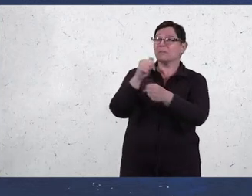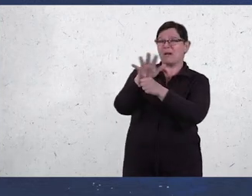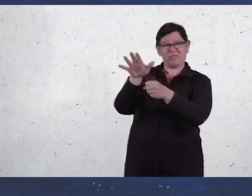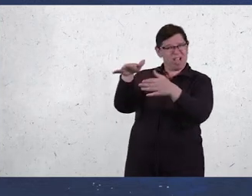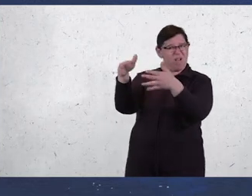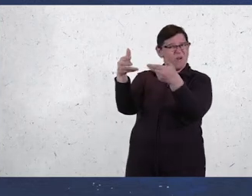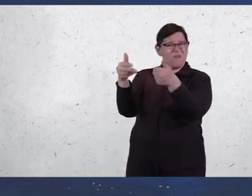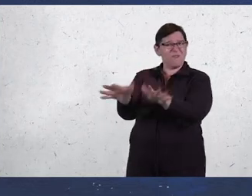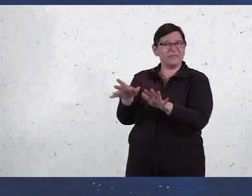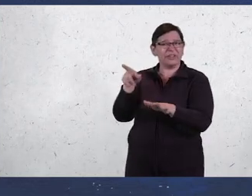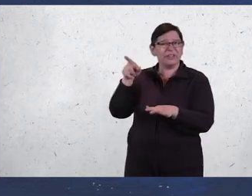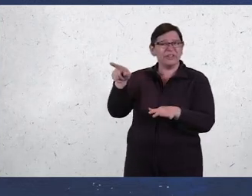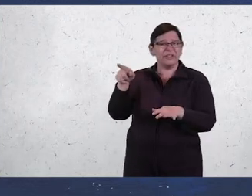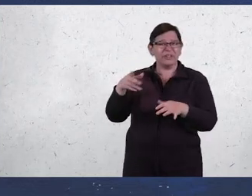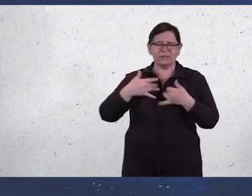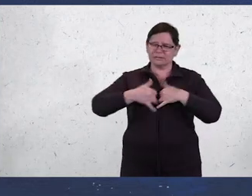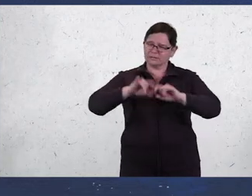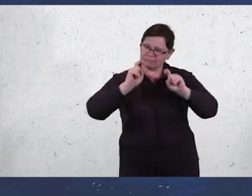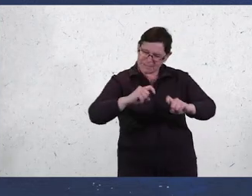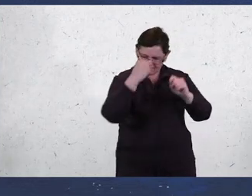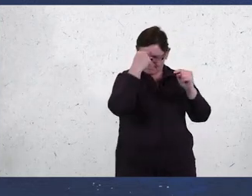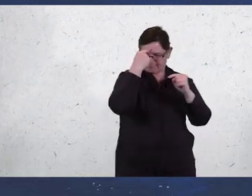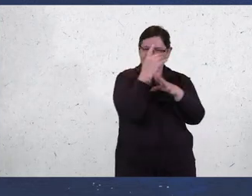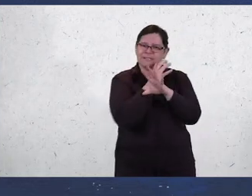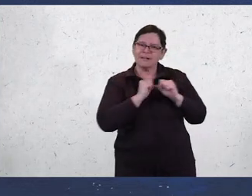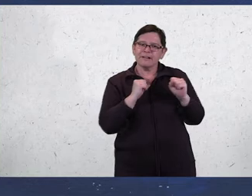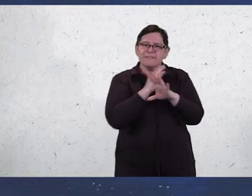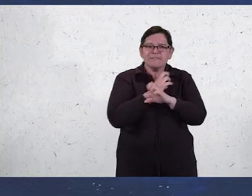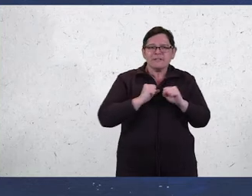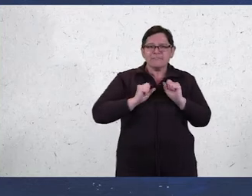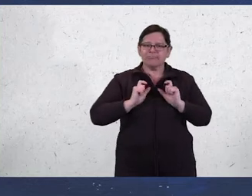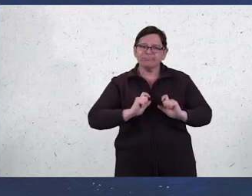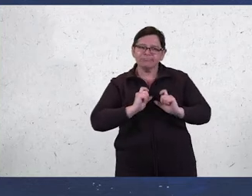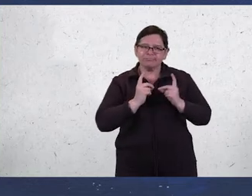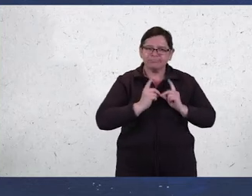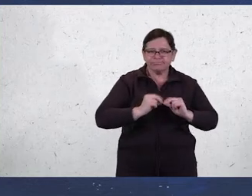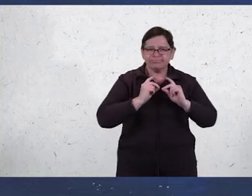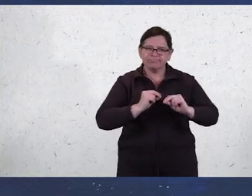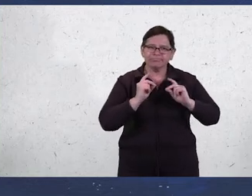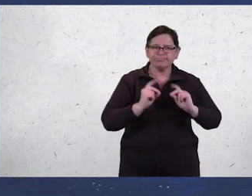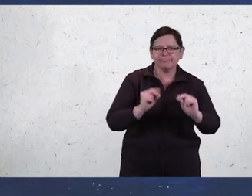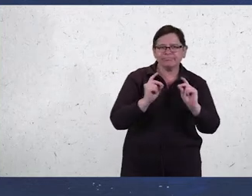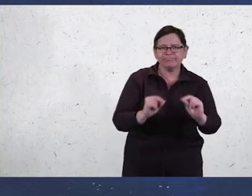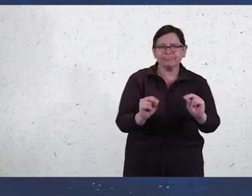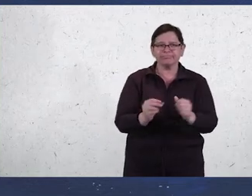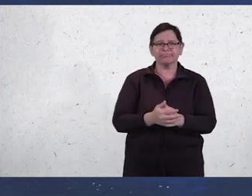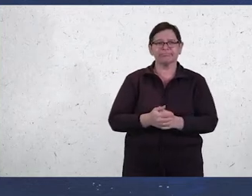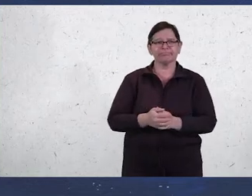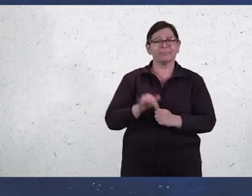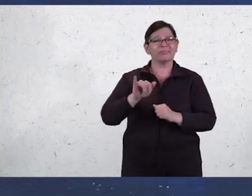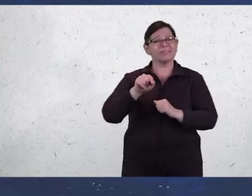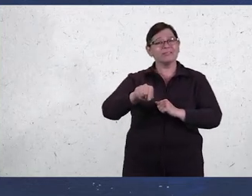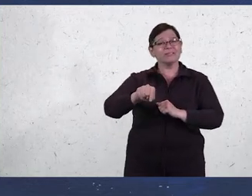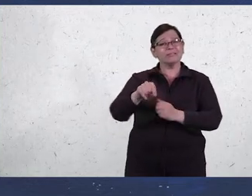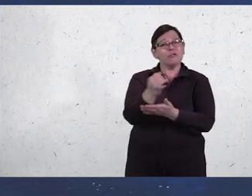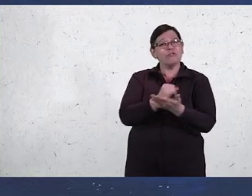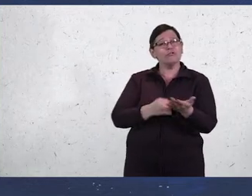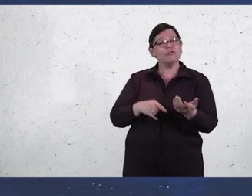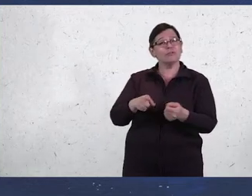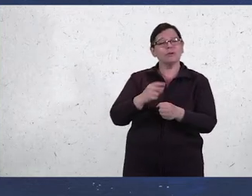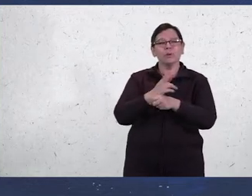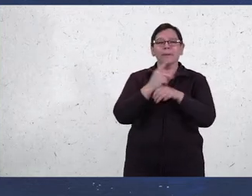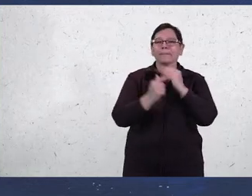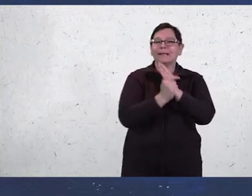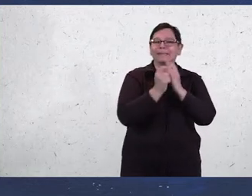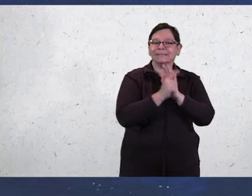moving forward and that the pandemic is not over and we still need to take precautions and do what we can.